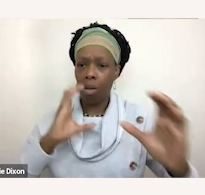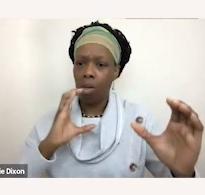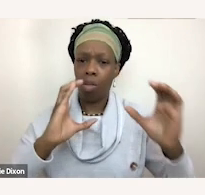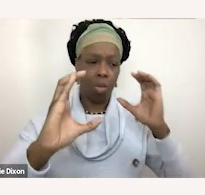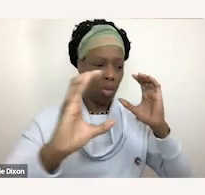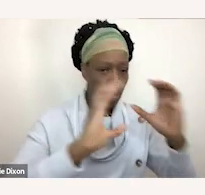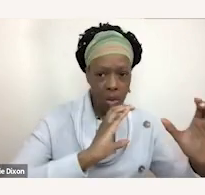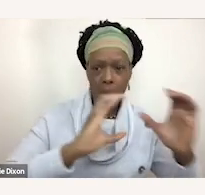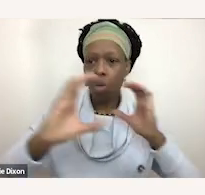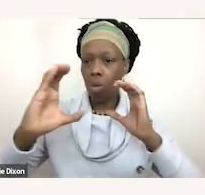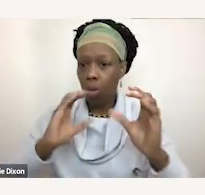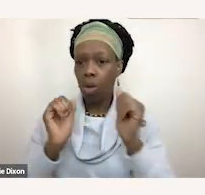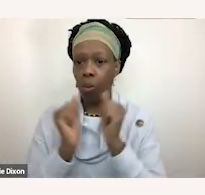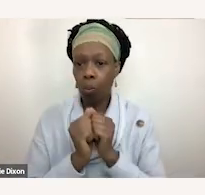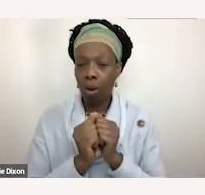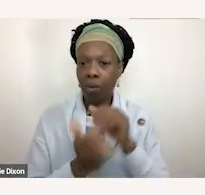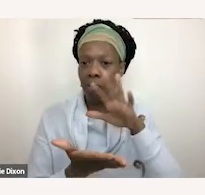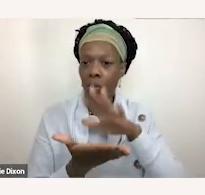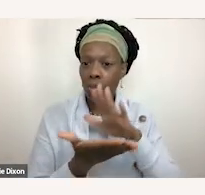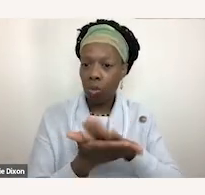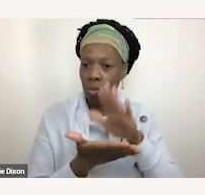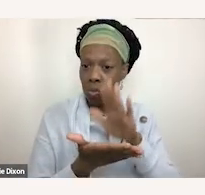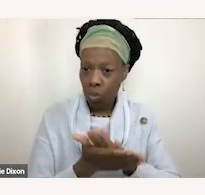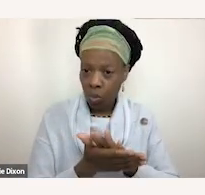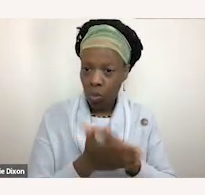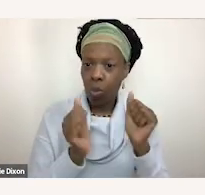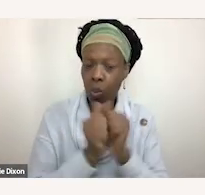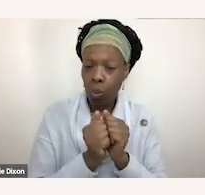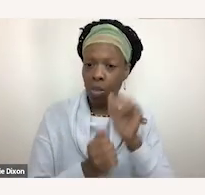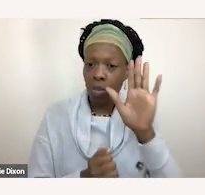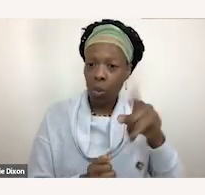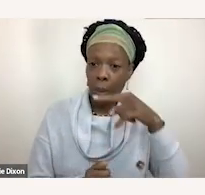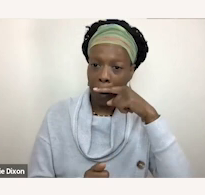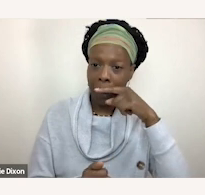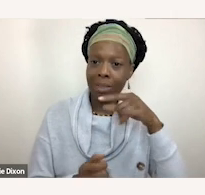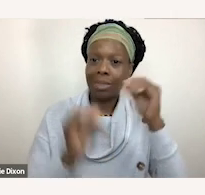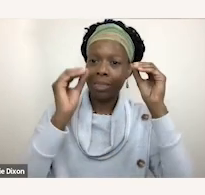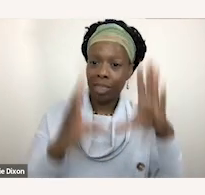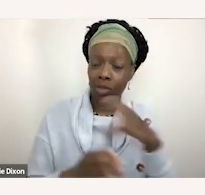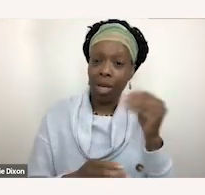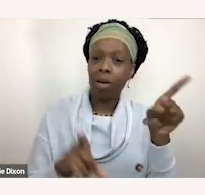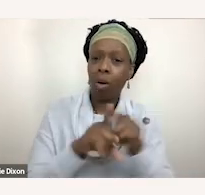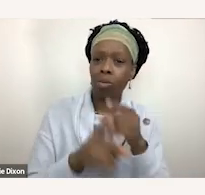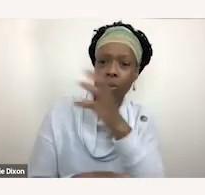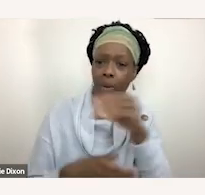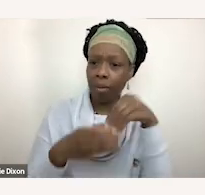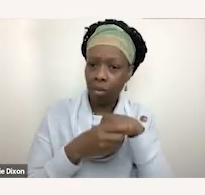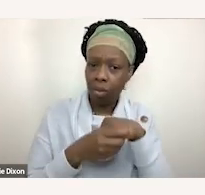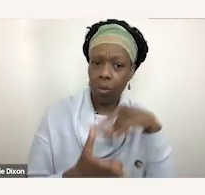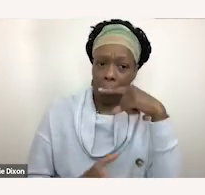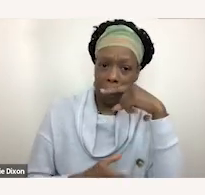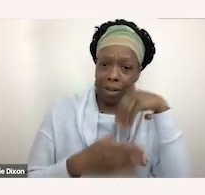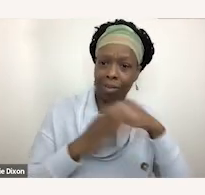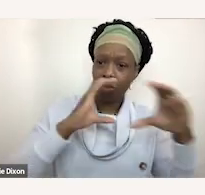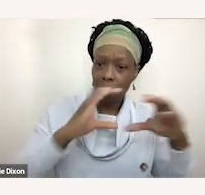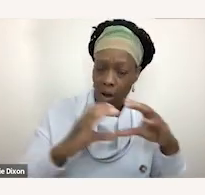with the teachers at your school going okay this is what my child needs and really involving your child in the conversation as well more than anything there